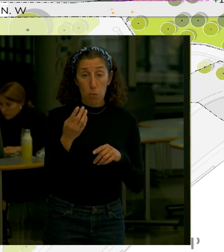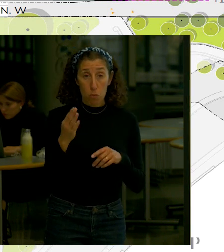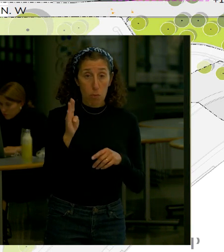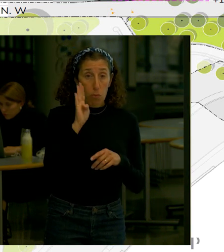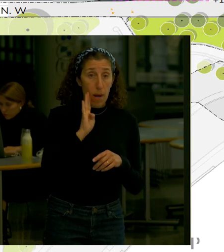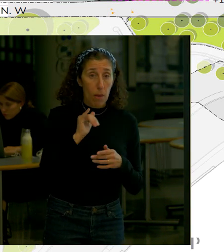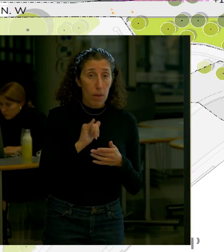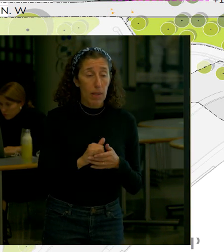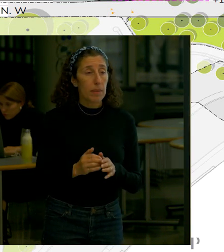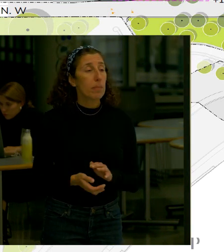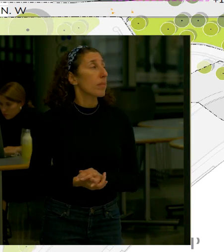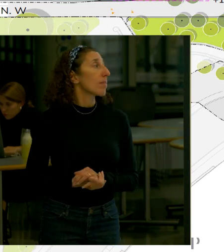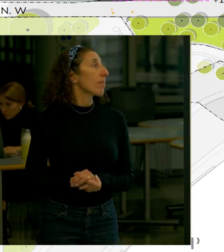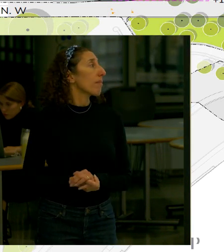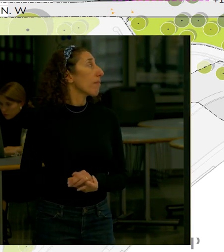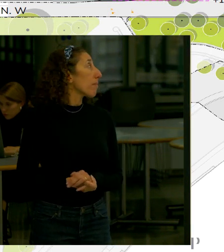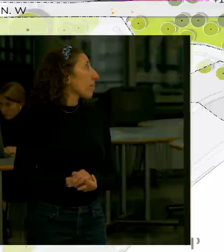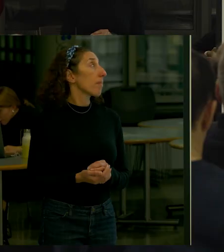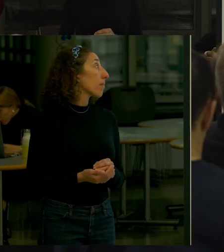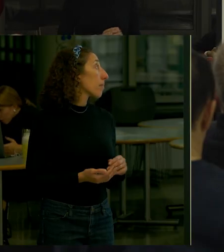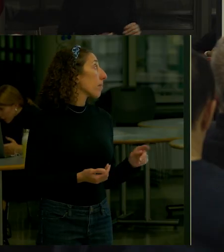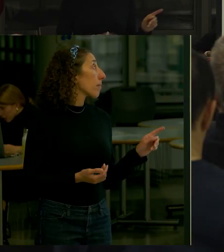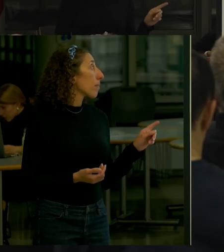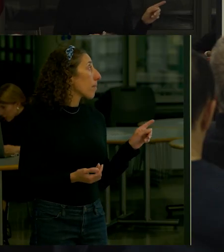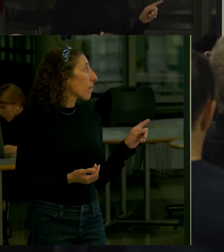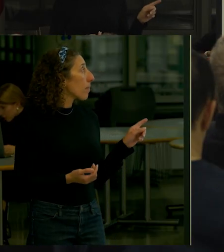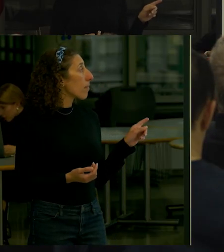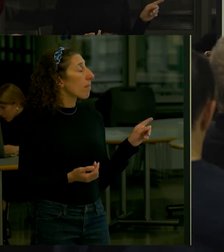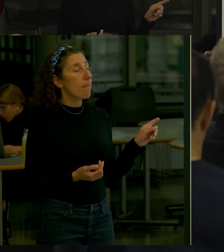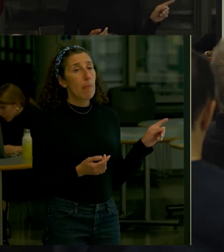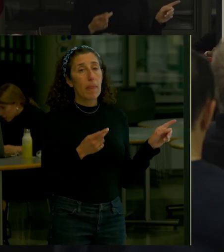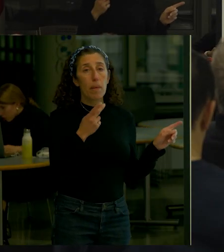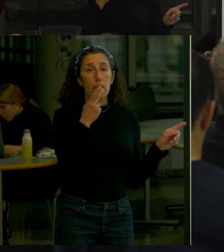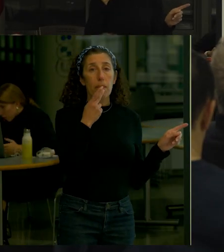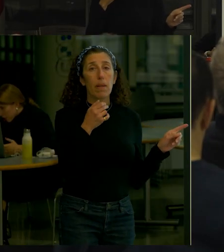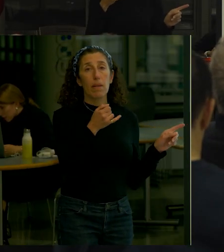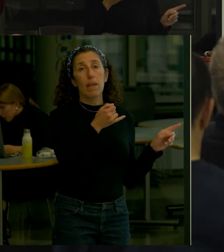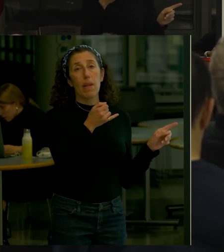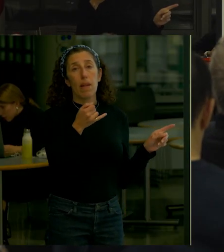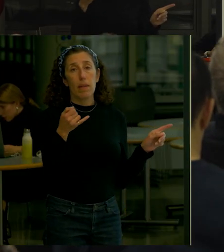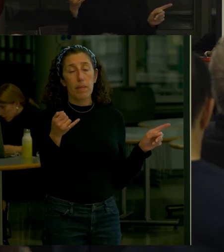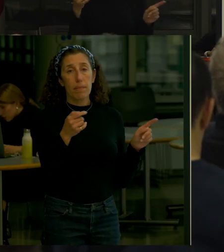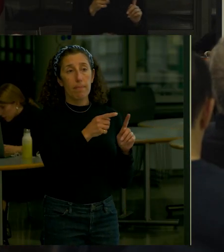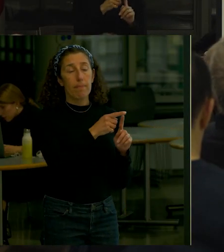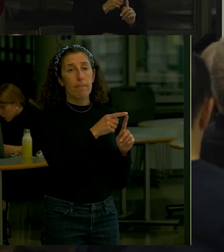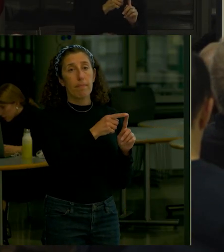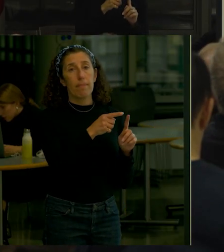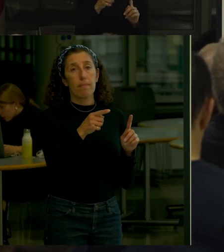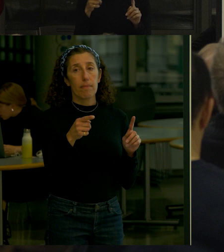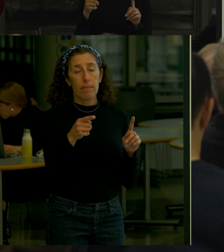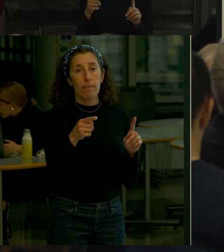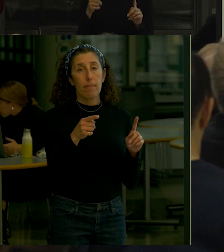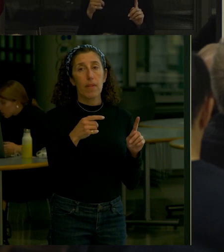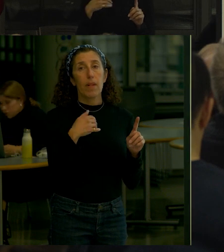it's hard to see but this pink line is the edge of the current platform the extension is